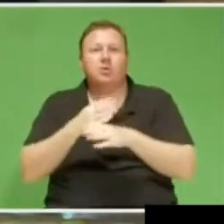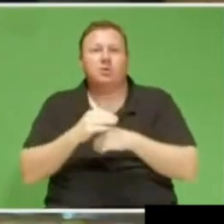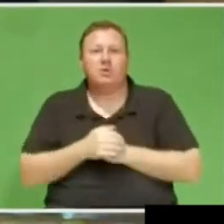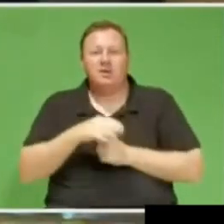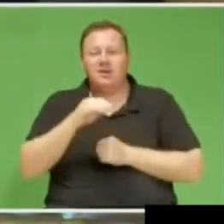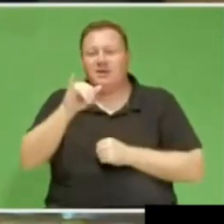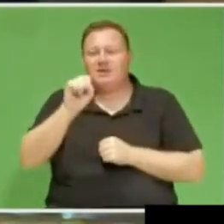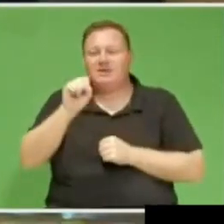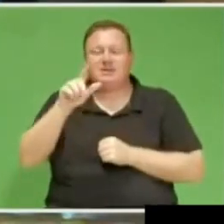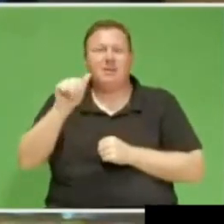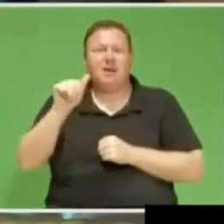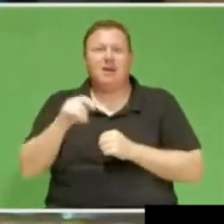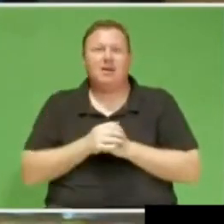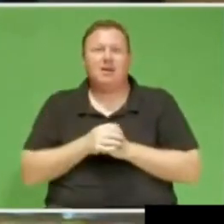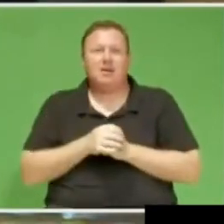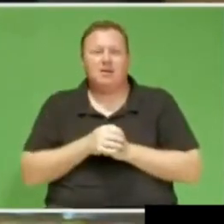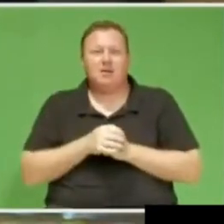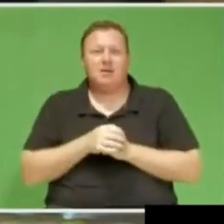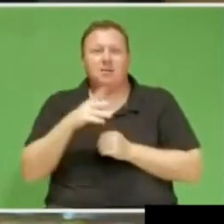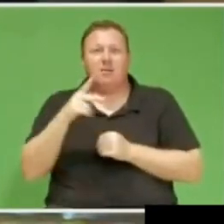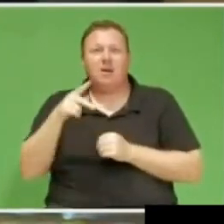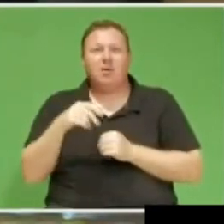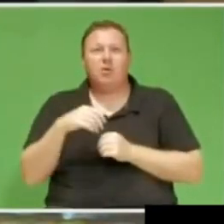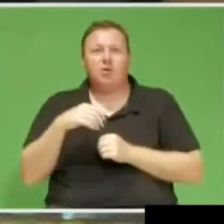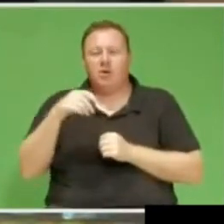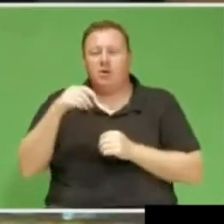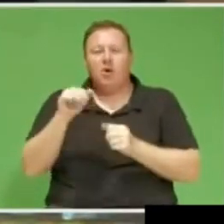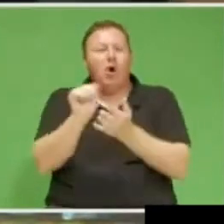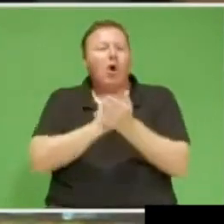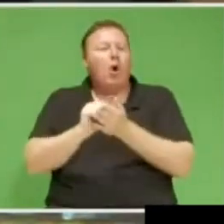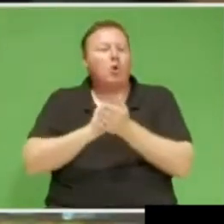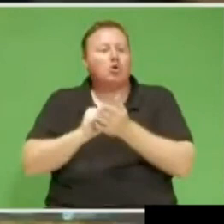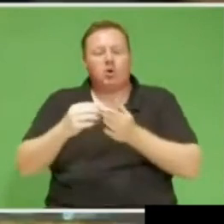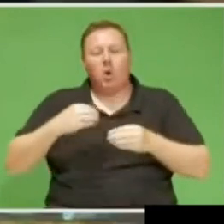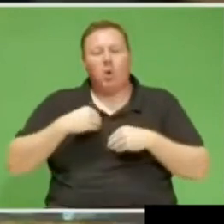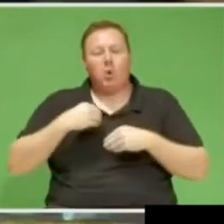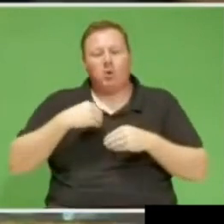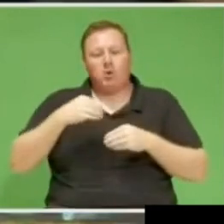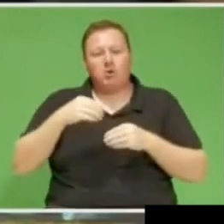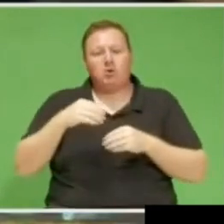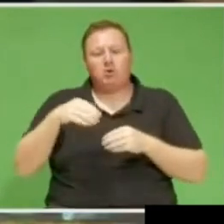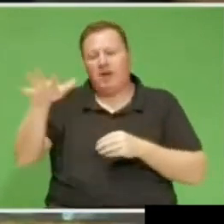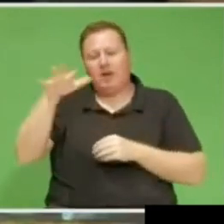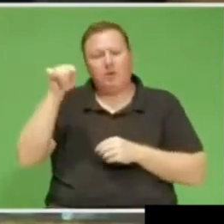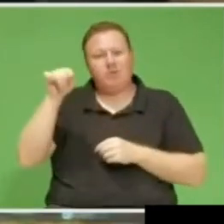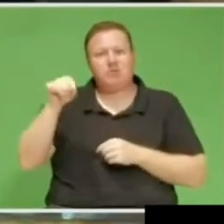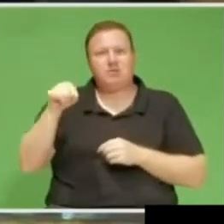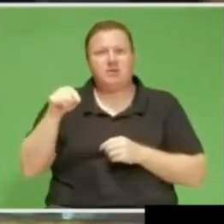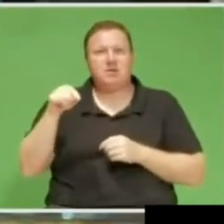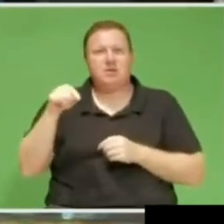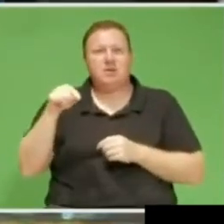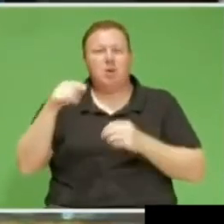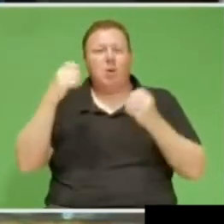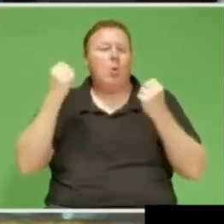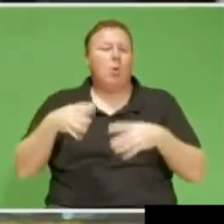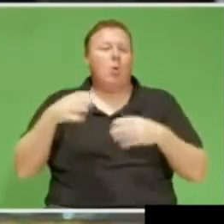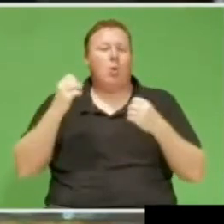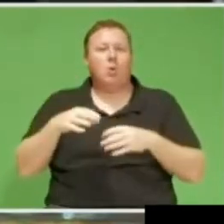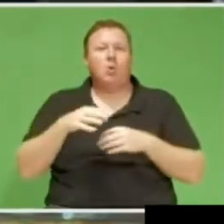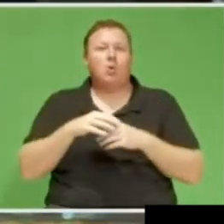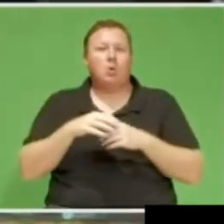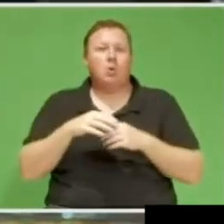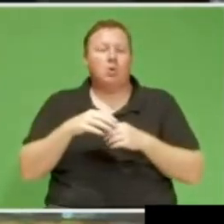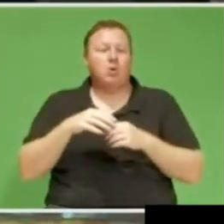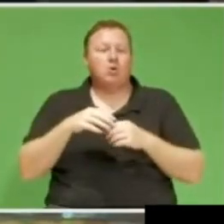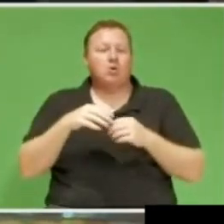Peku, a.k.a. Masien, a car wash owner in Ikahenka Nana, is losing much needed income and has had to let go